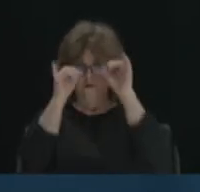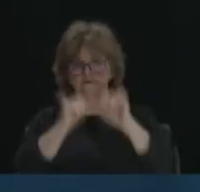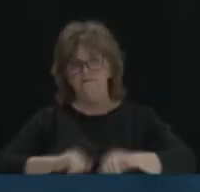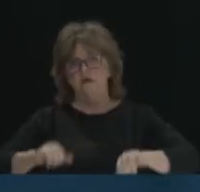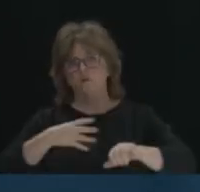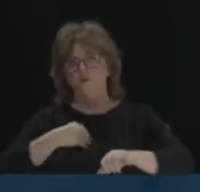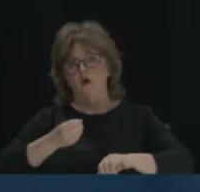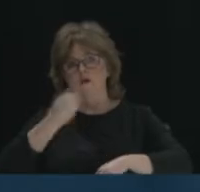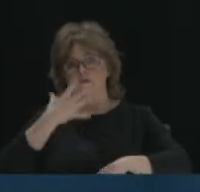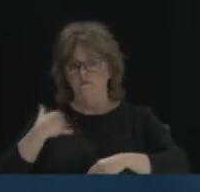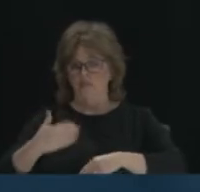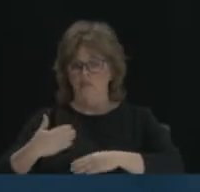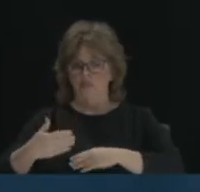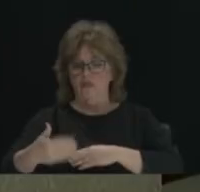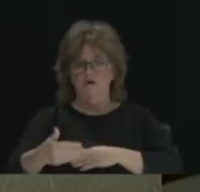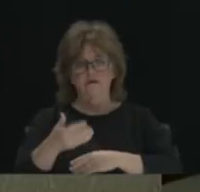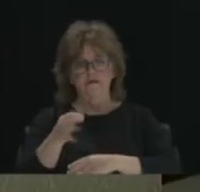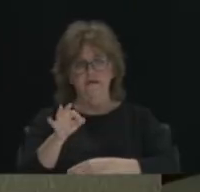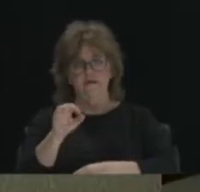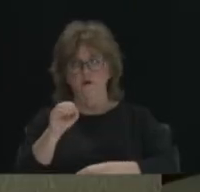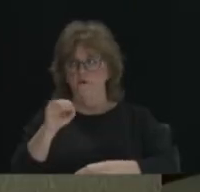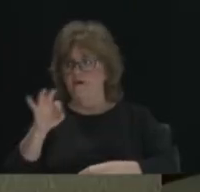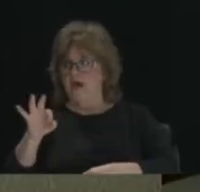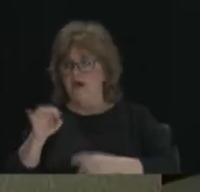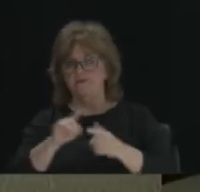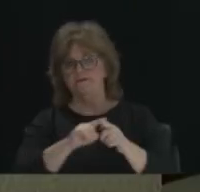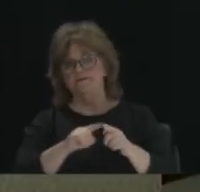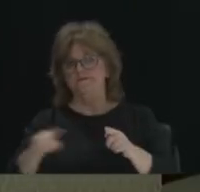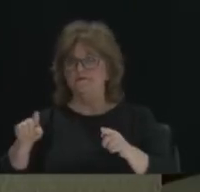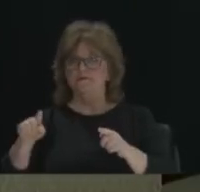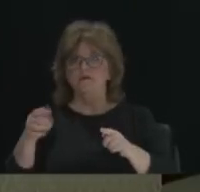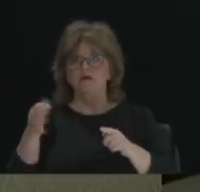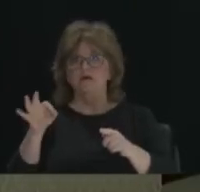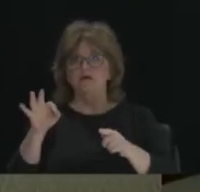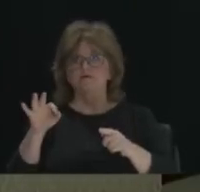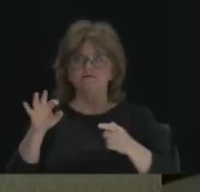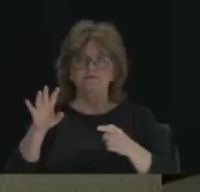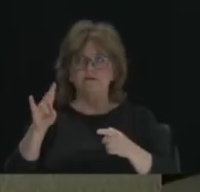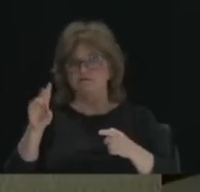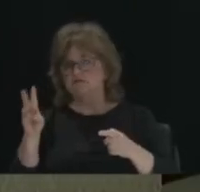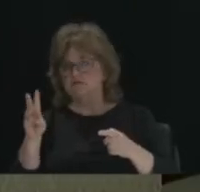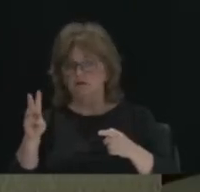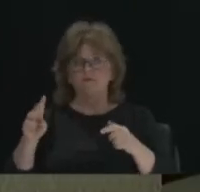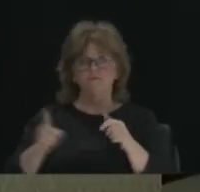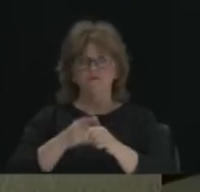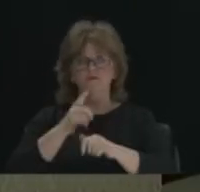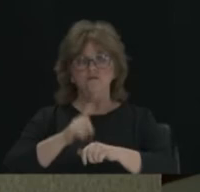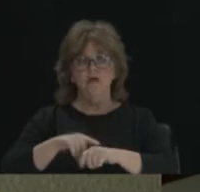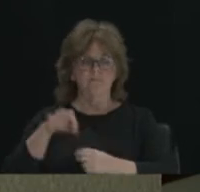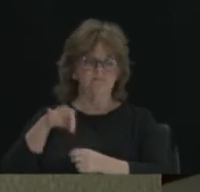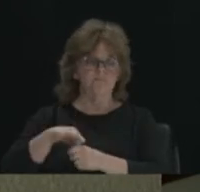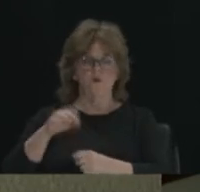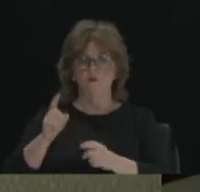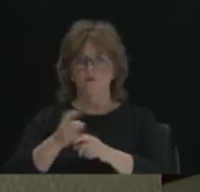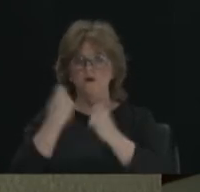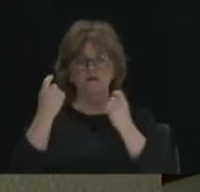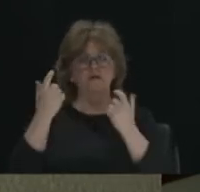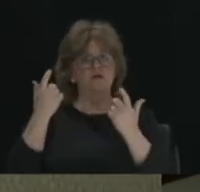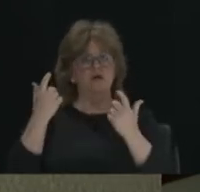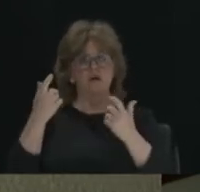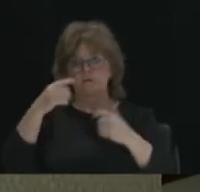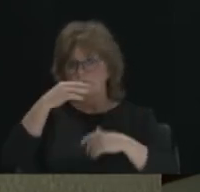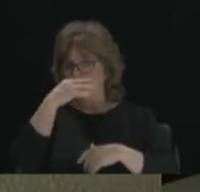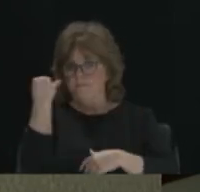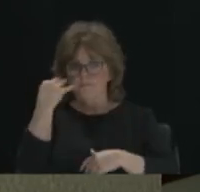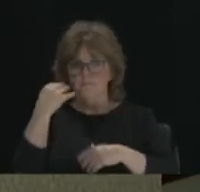So from 09 to 75, 76, they were all white male. We got our first African-American president nationally. His name